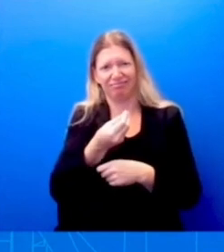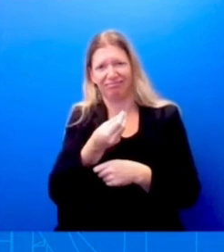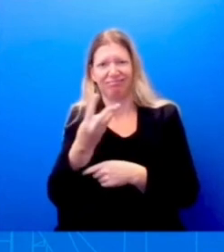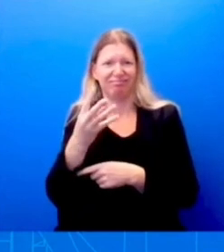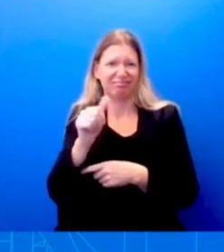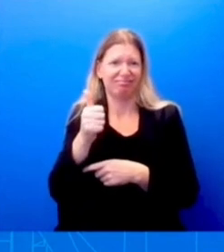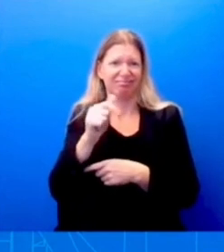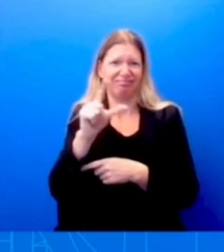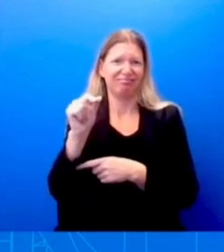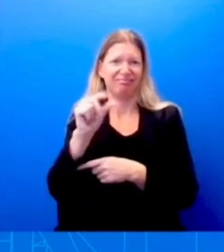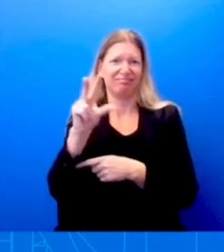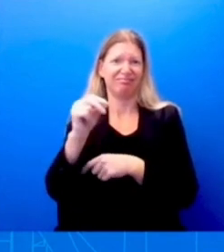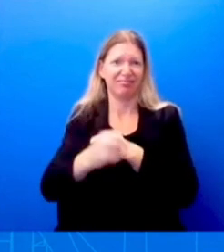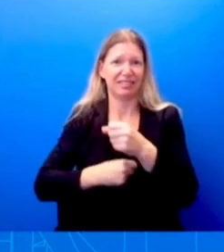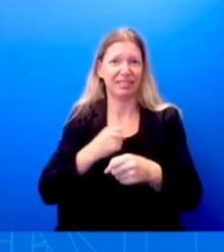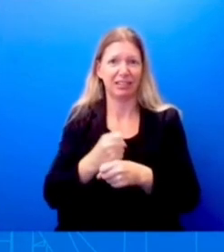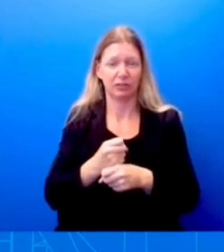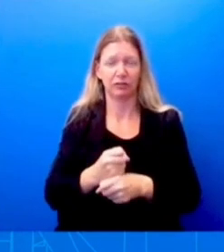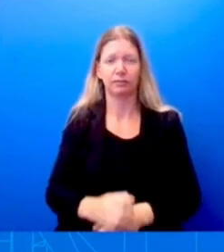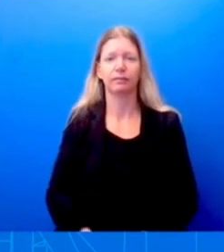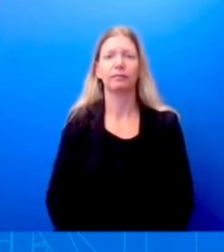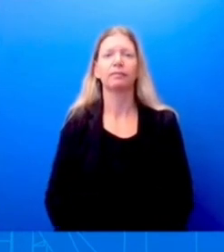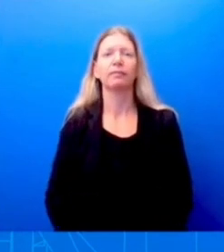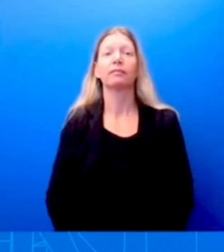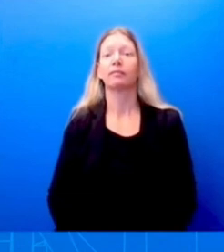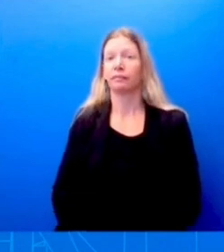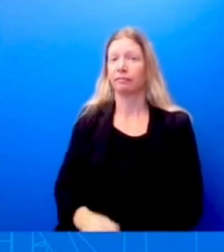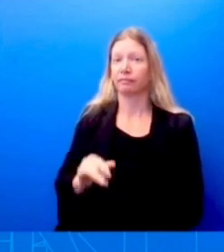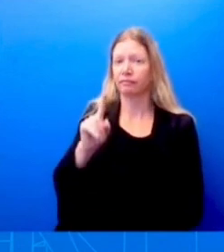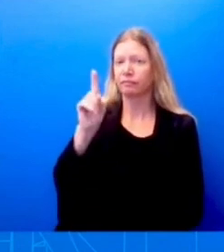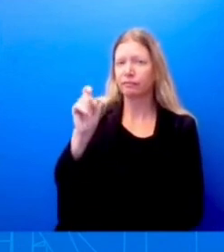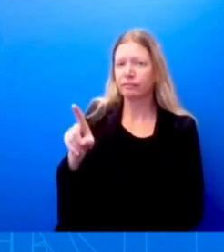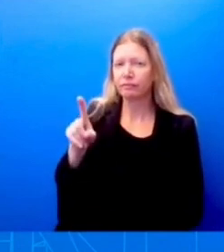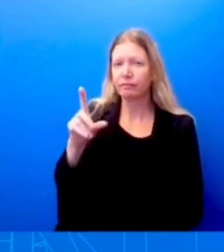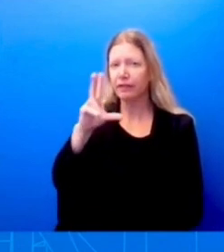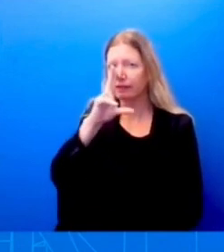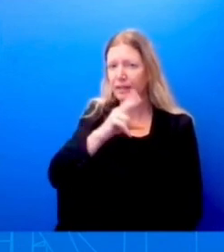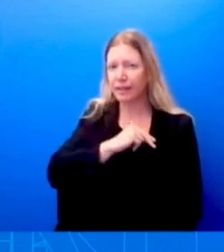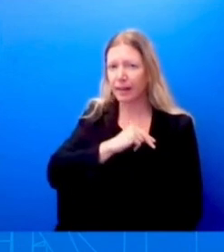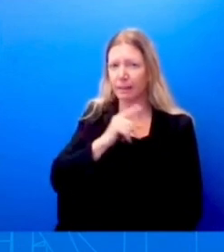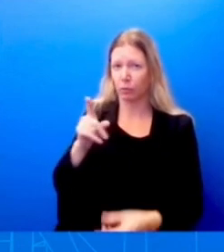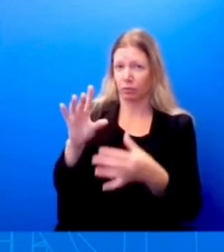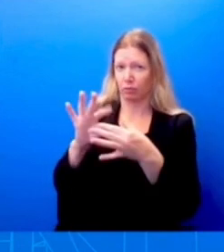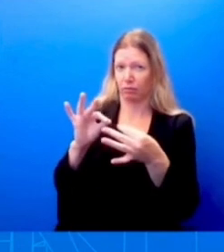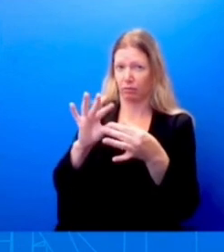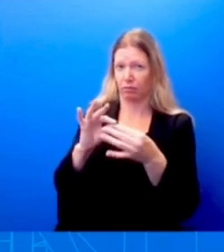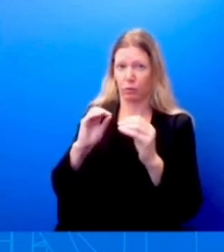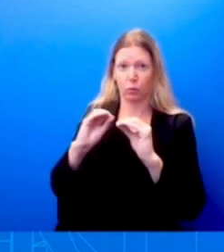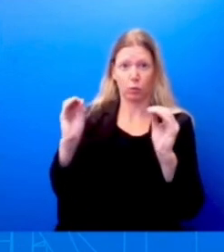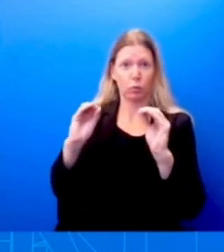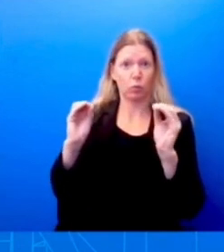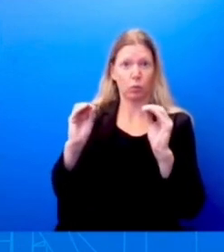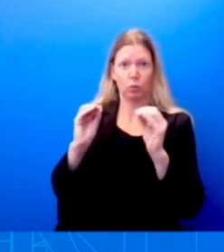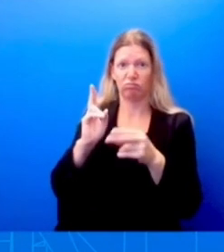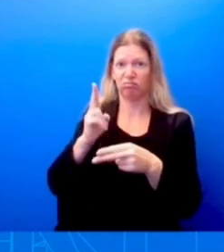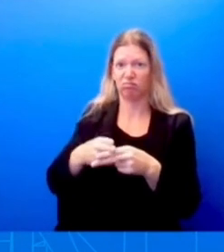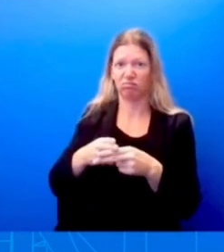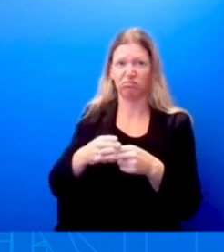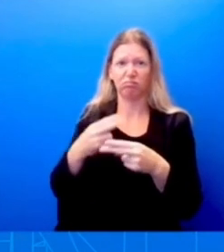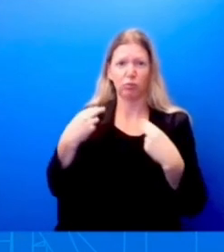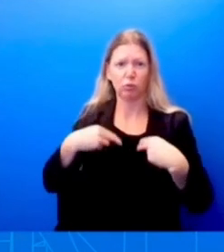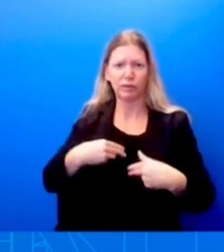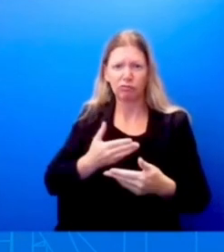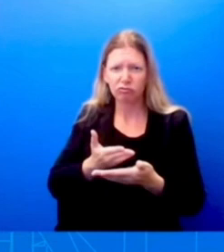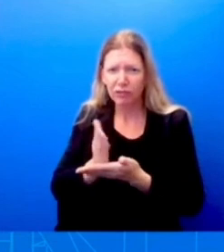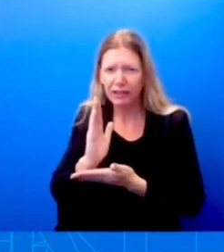the statement you put out doesn't mention human rights or the fact that the chairman is the leader of a socialist communist country.